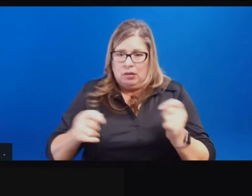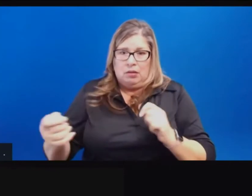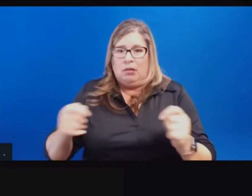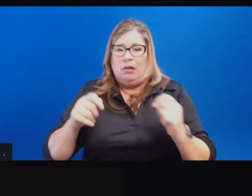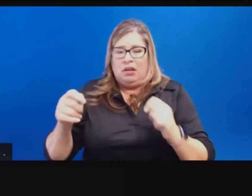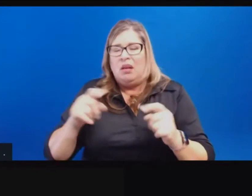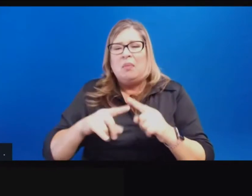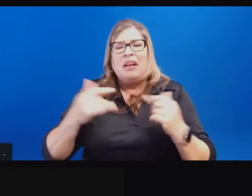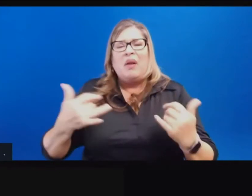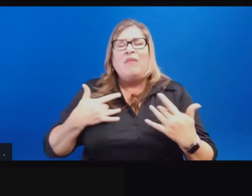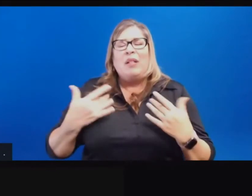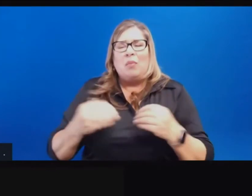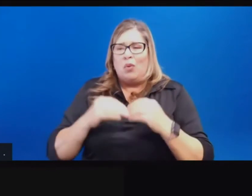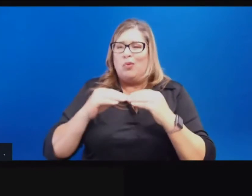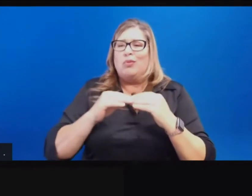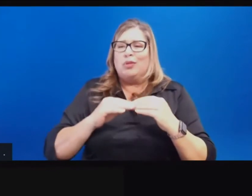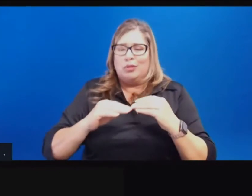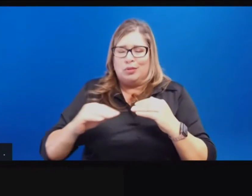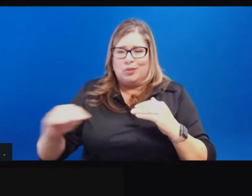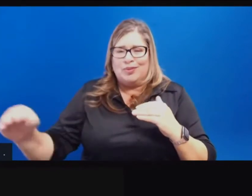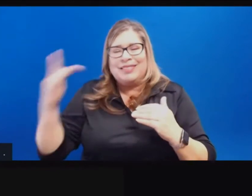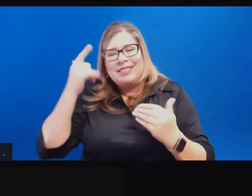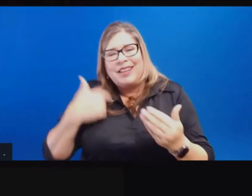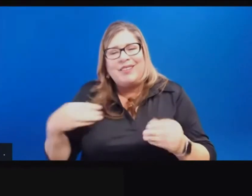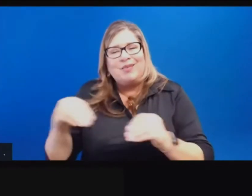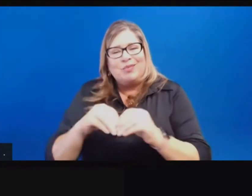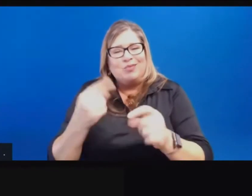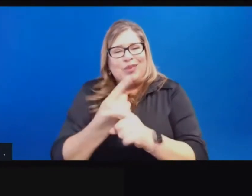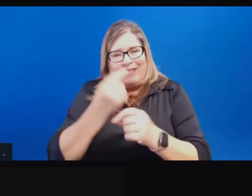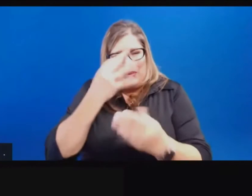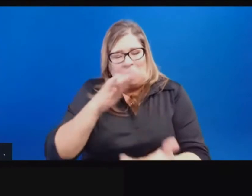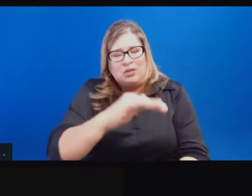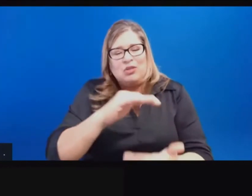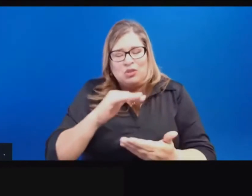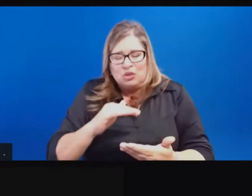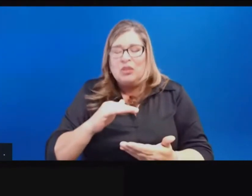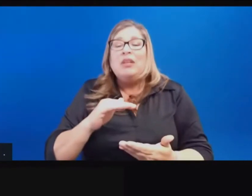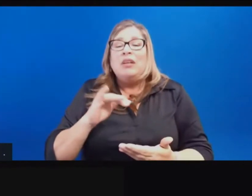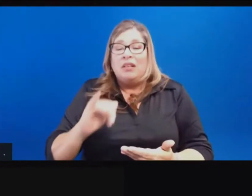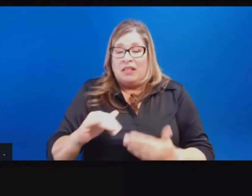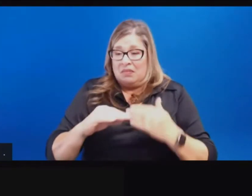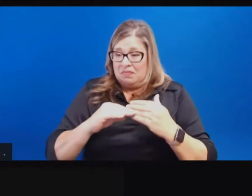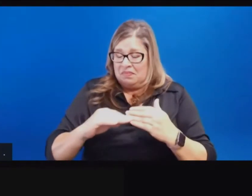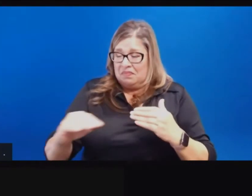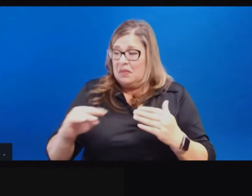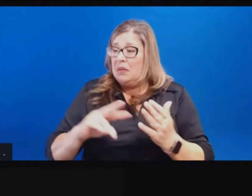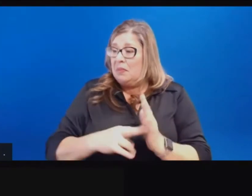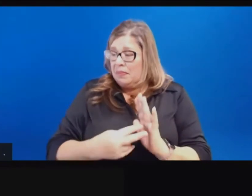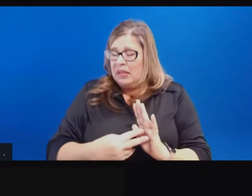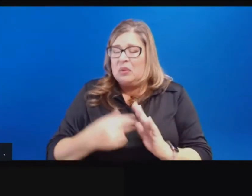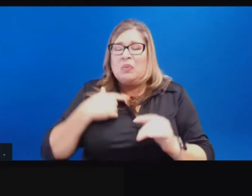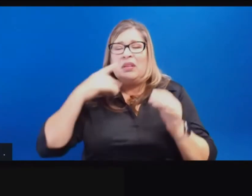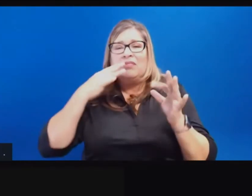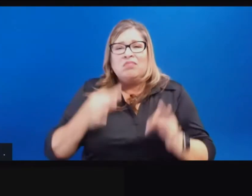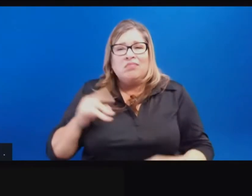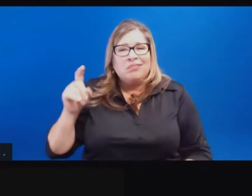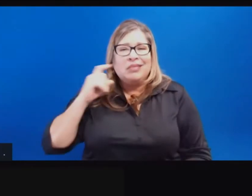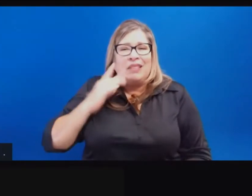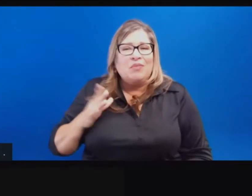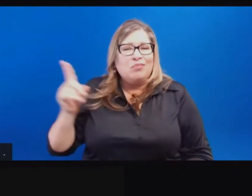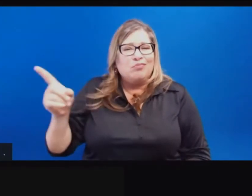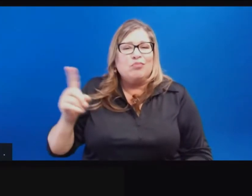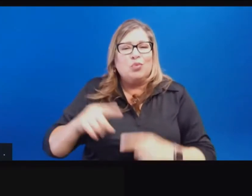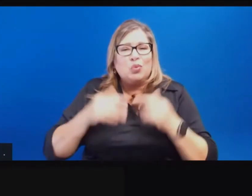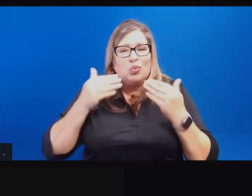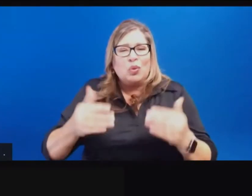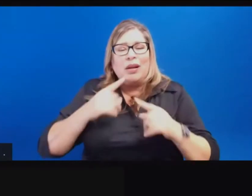we felt more comfortable doing the lift of the regional state home order yesterday as opposed to doing the